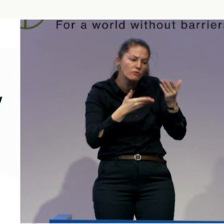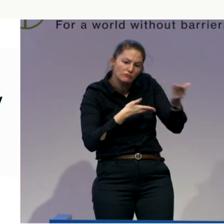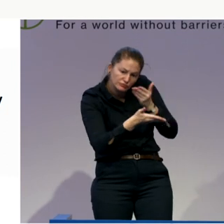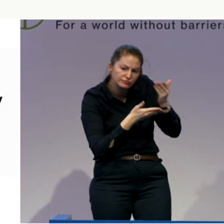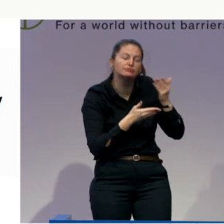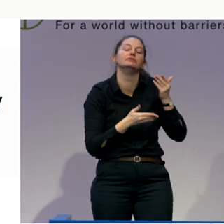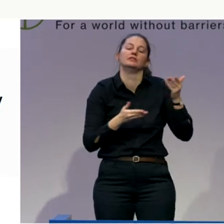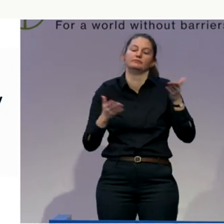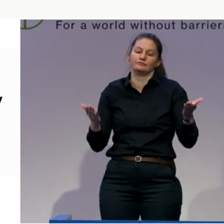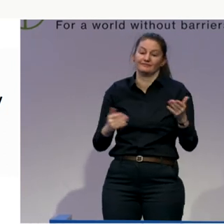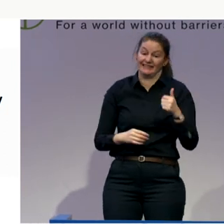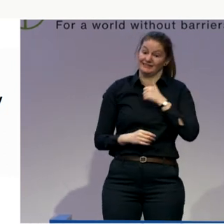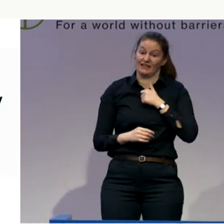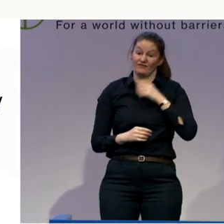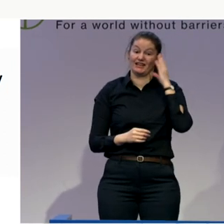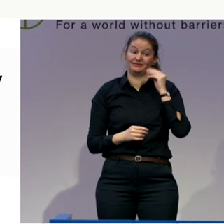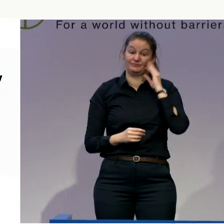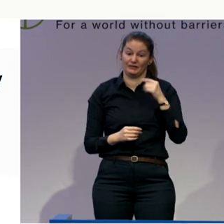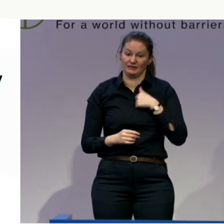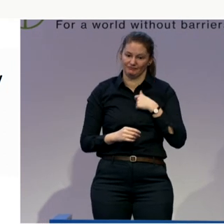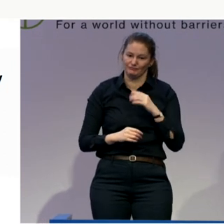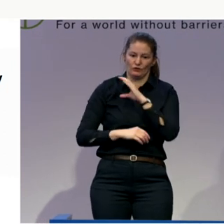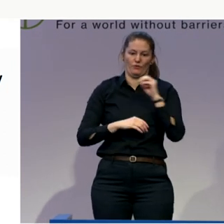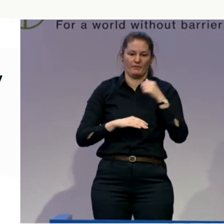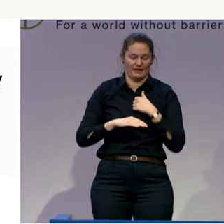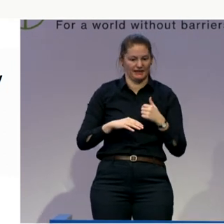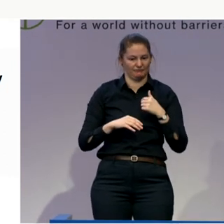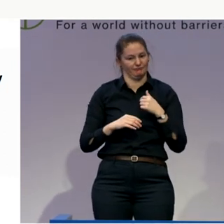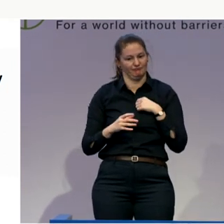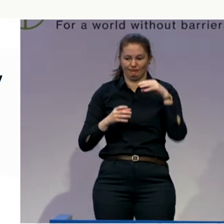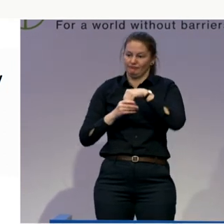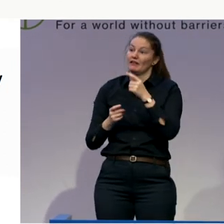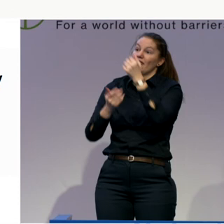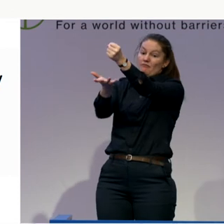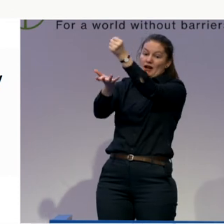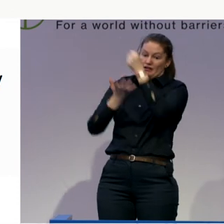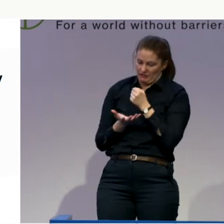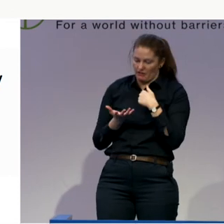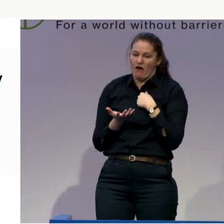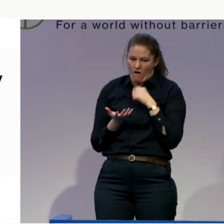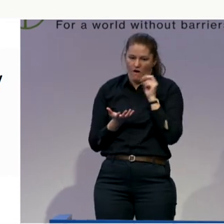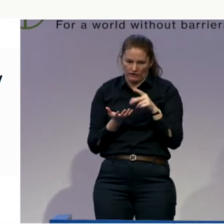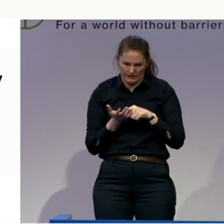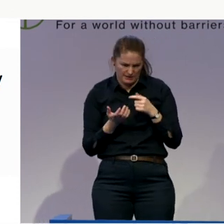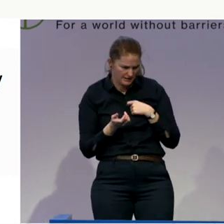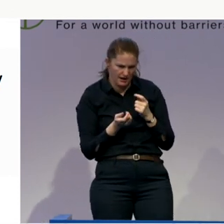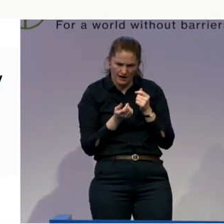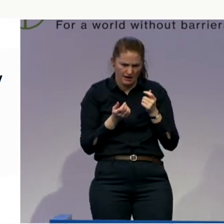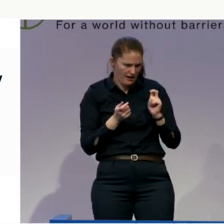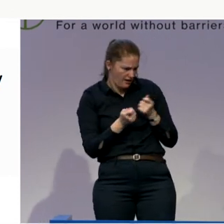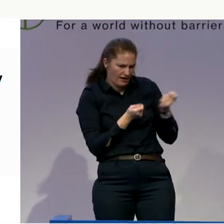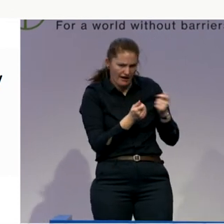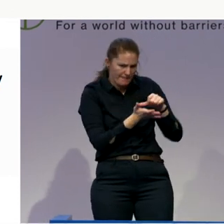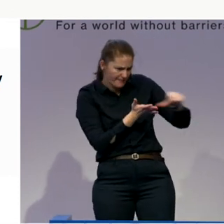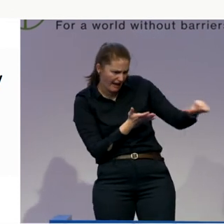all my life. And suddenly you're giving me a lot of cash and saying she works for me. What do I do? It requires a level of maturity